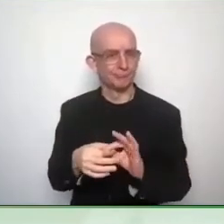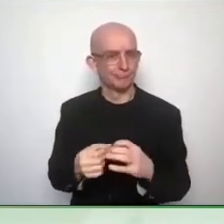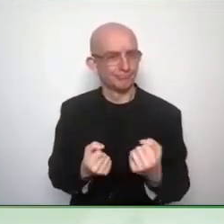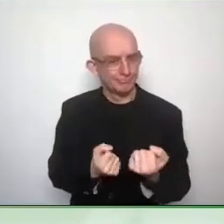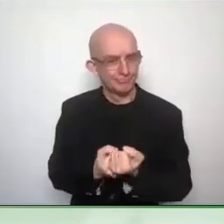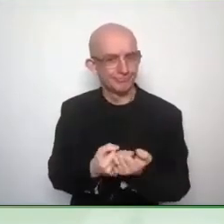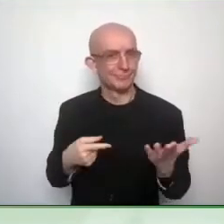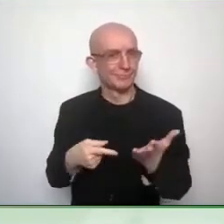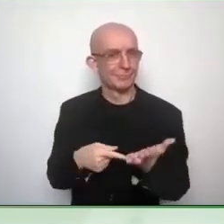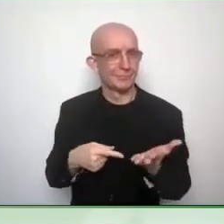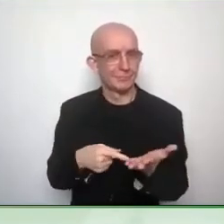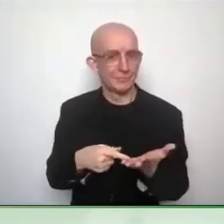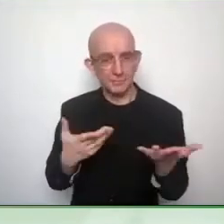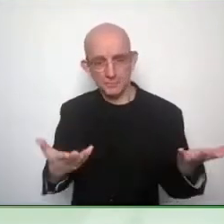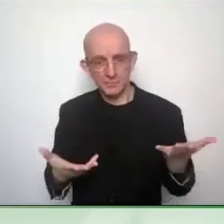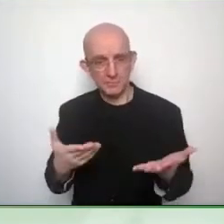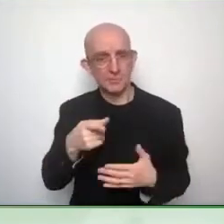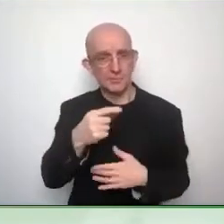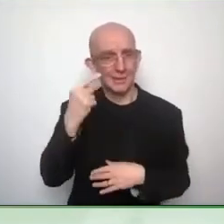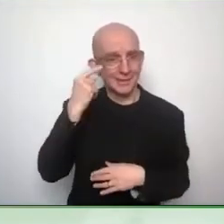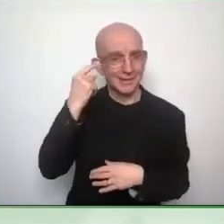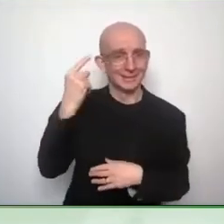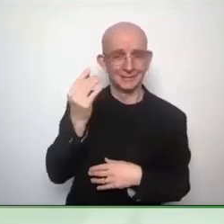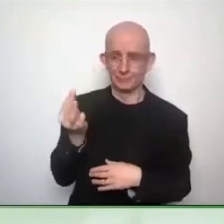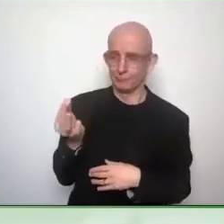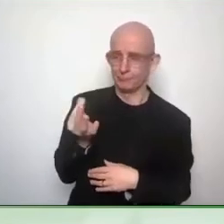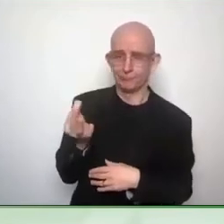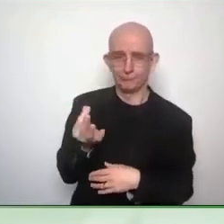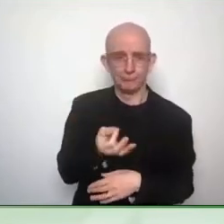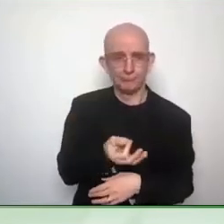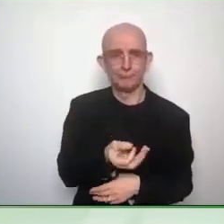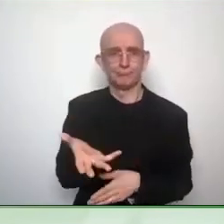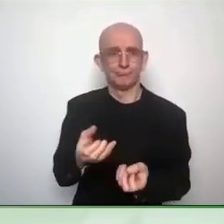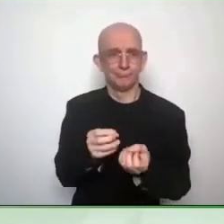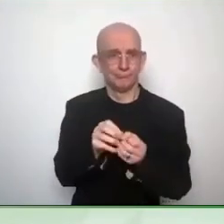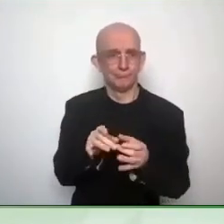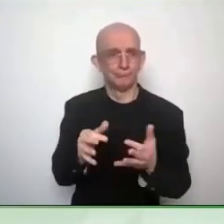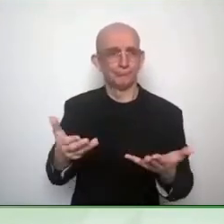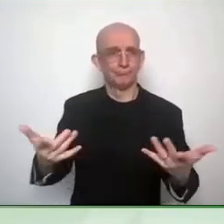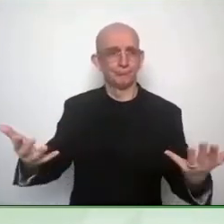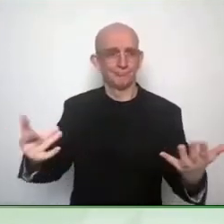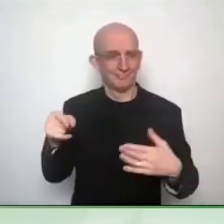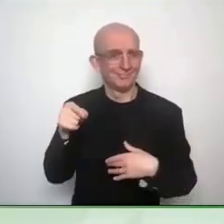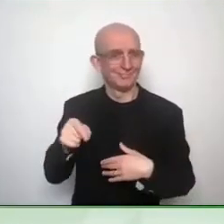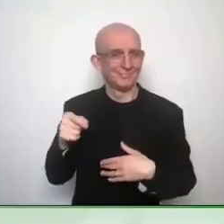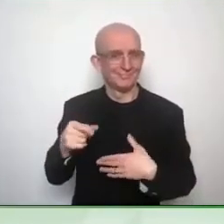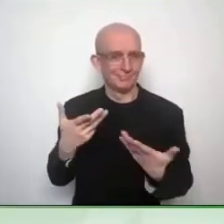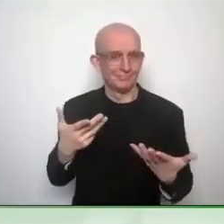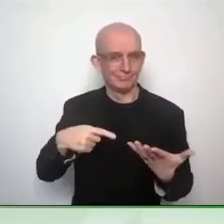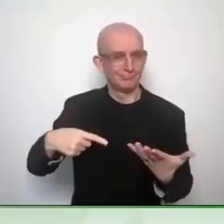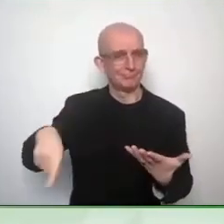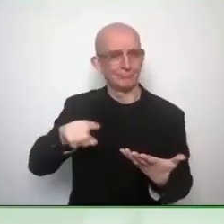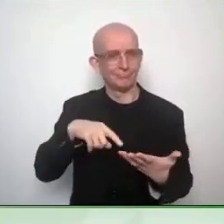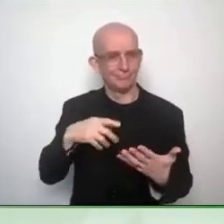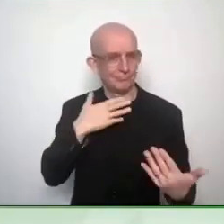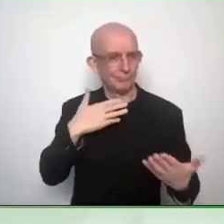work together. But we also do projects. We participate in European projects.